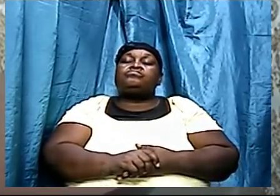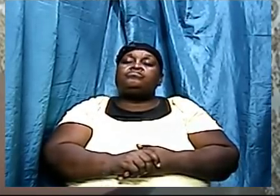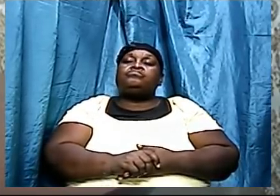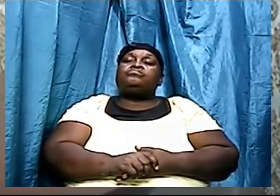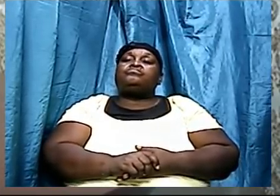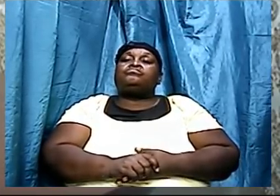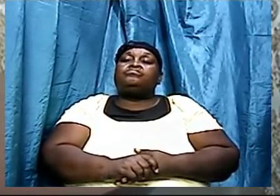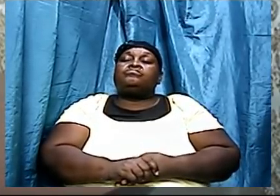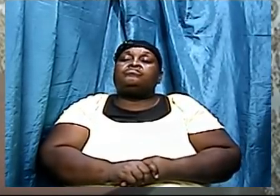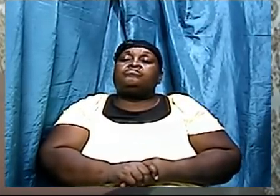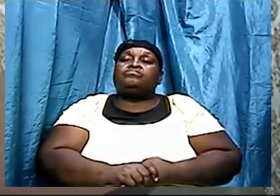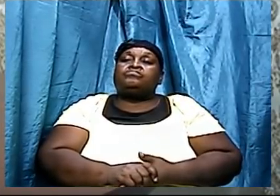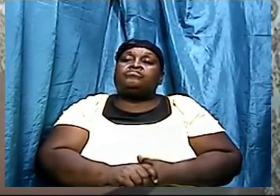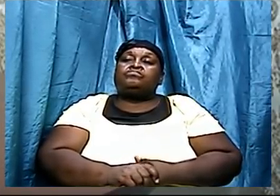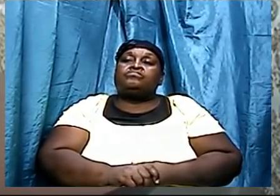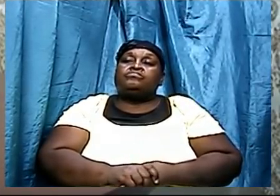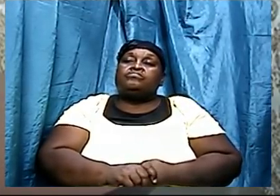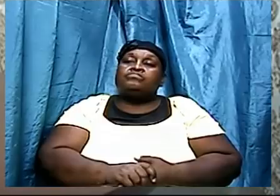hallelujah